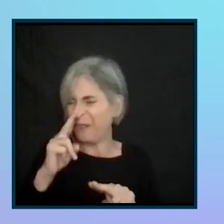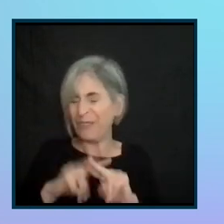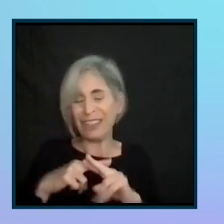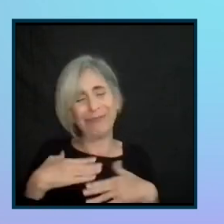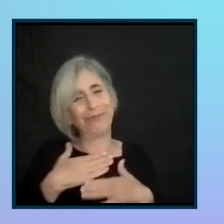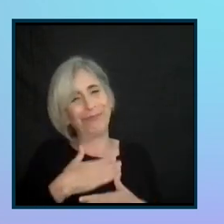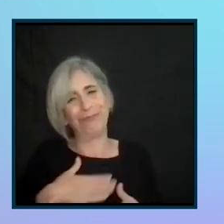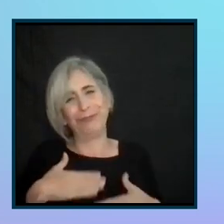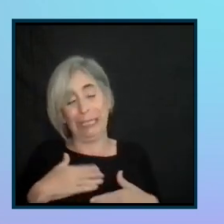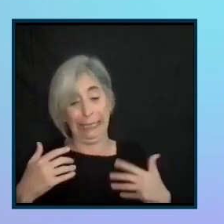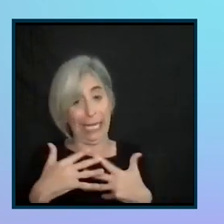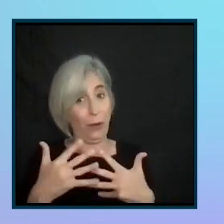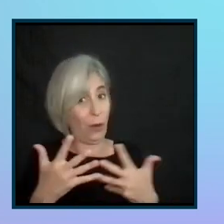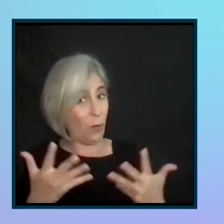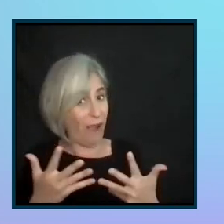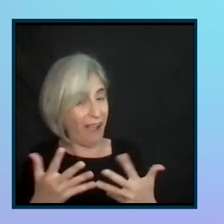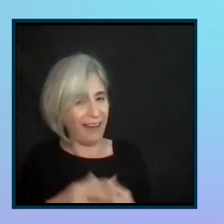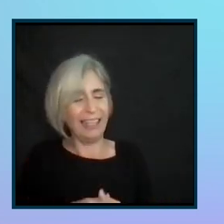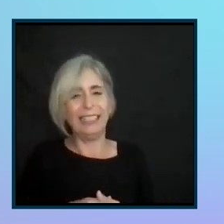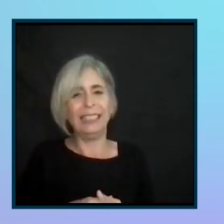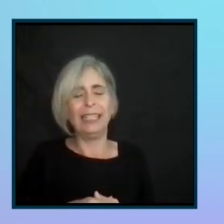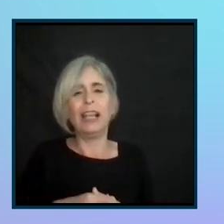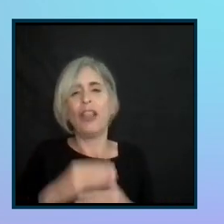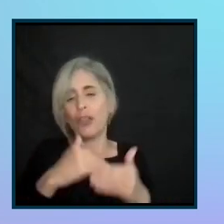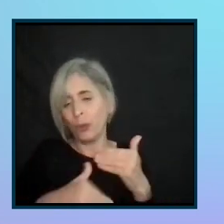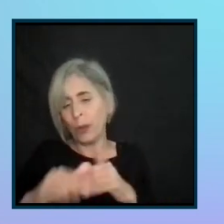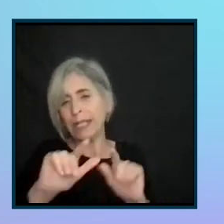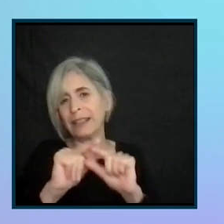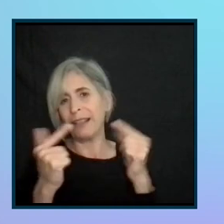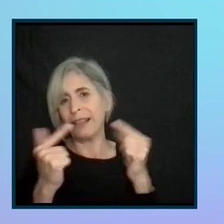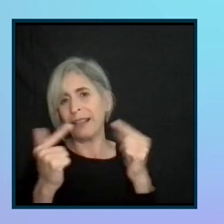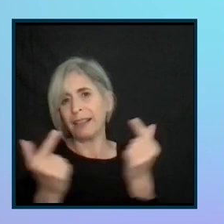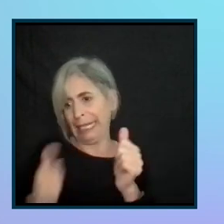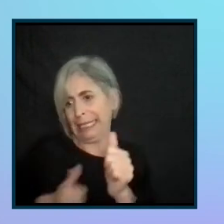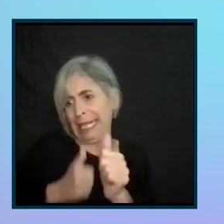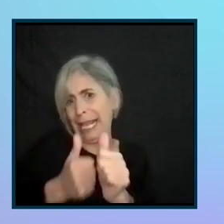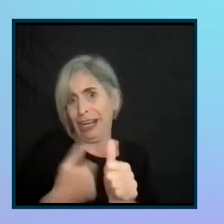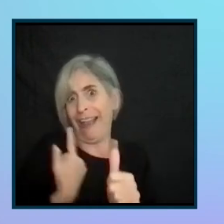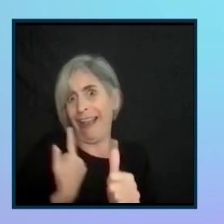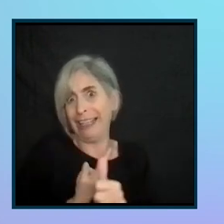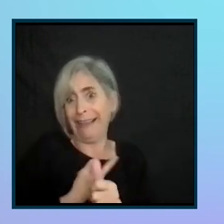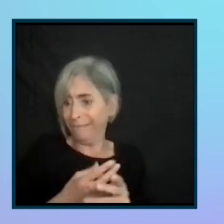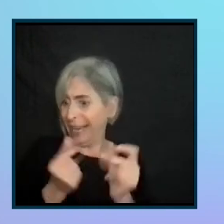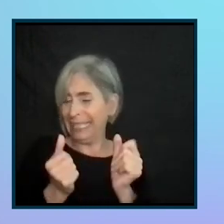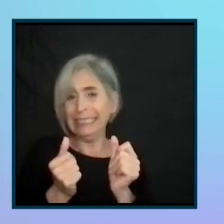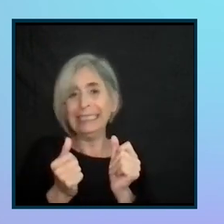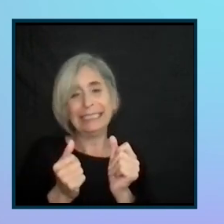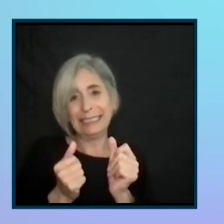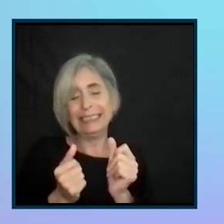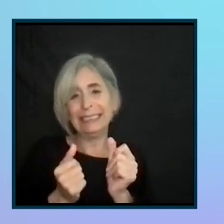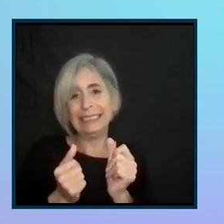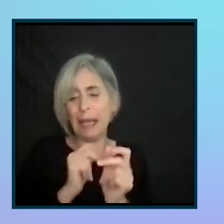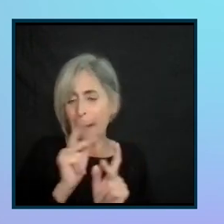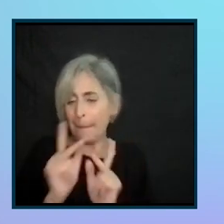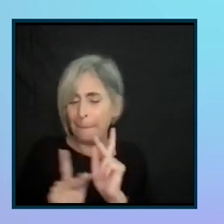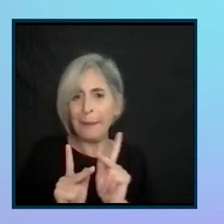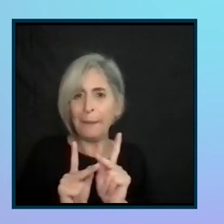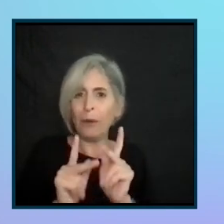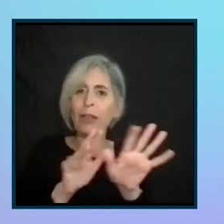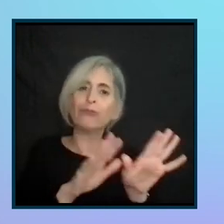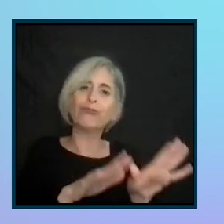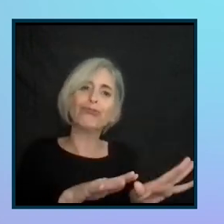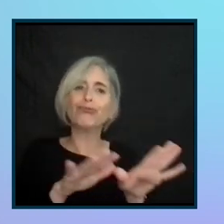the scary part, Brian, is that the rest of the league is catching up real quick and people that were casual